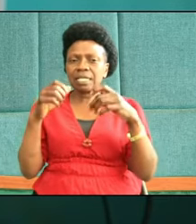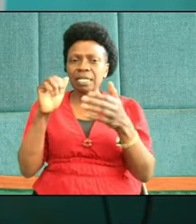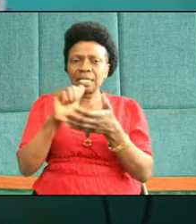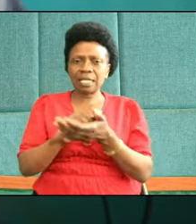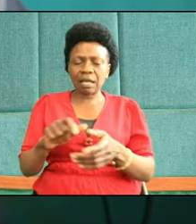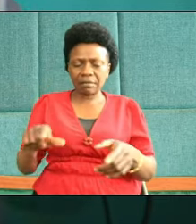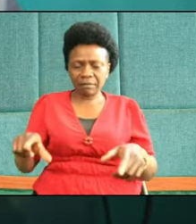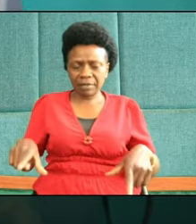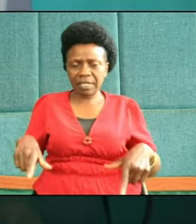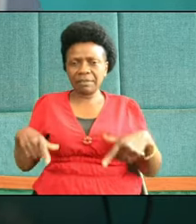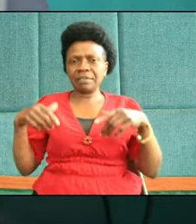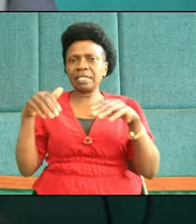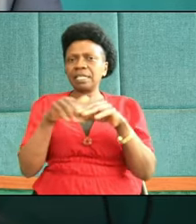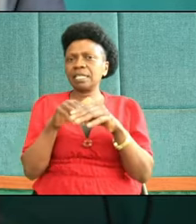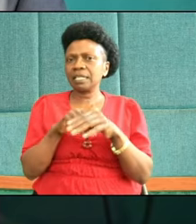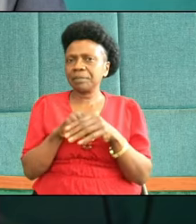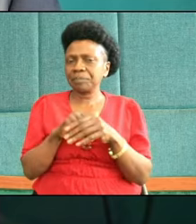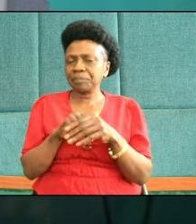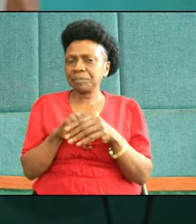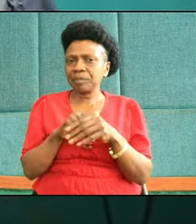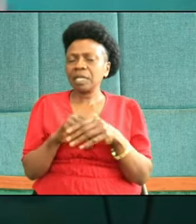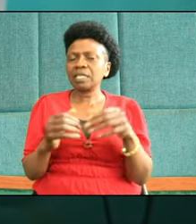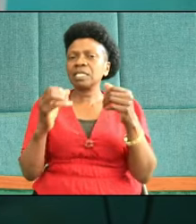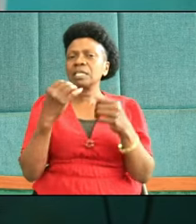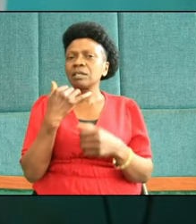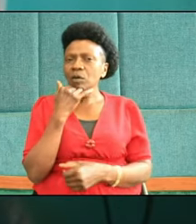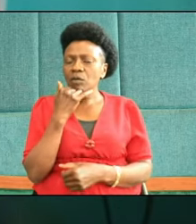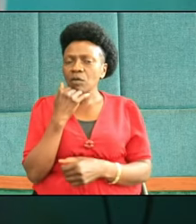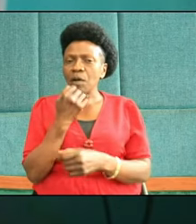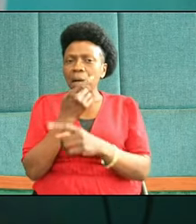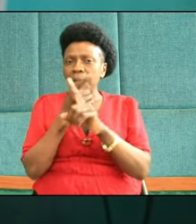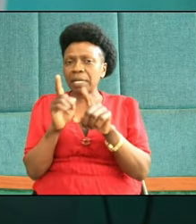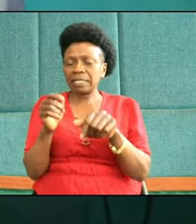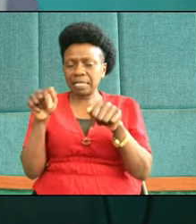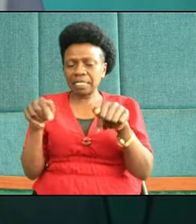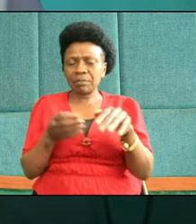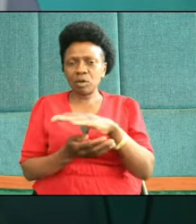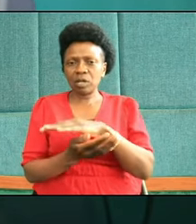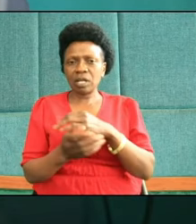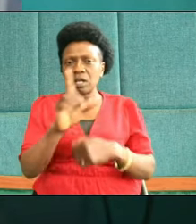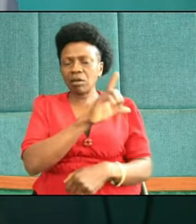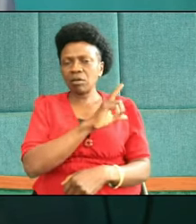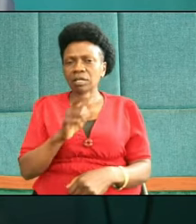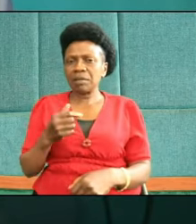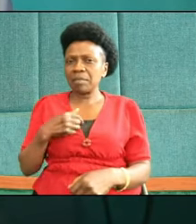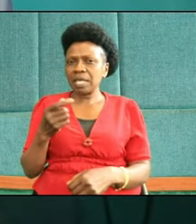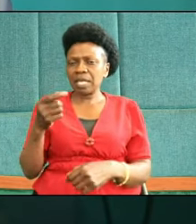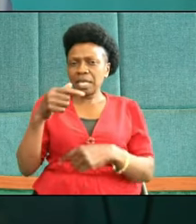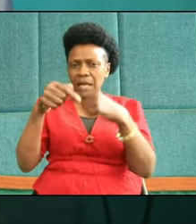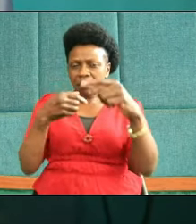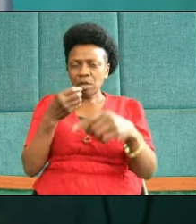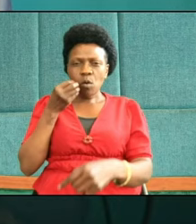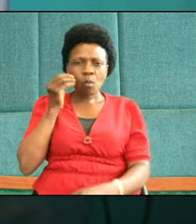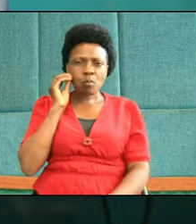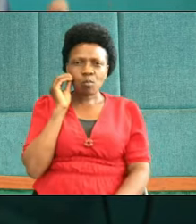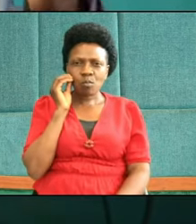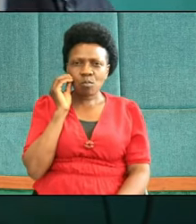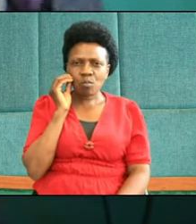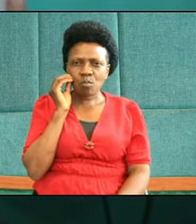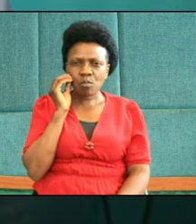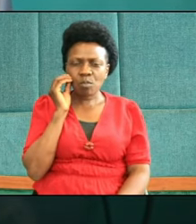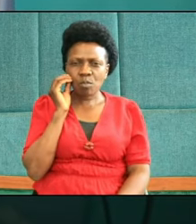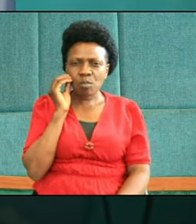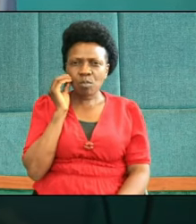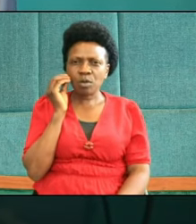is long and destructive, but this morning, Lord, I'm coming home. For